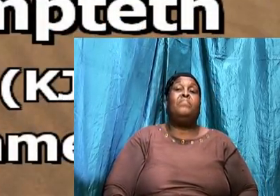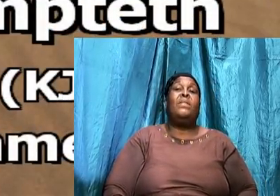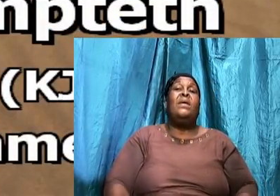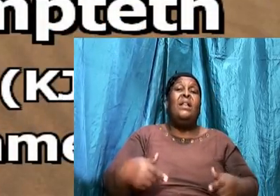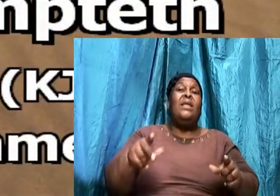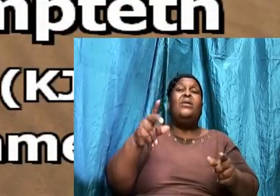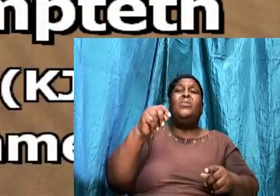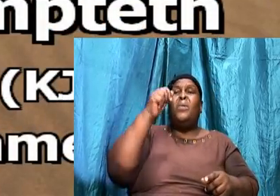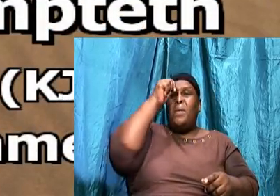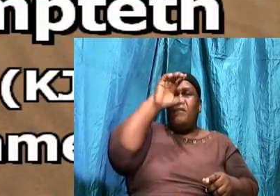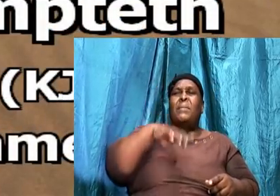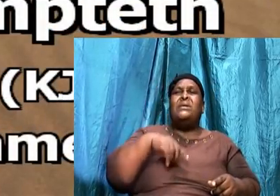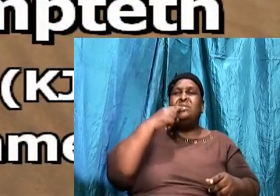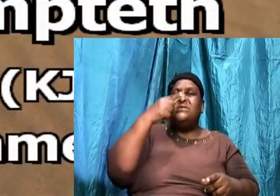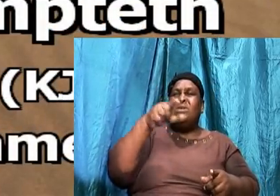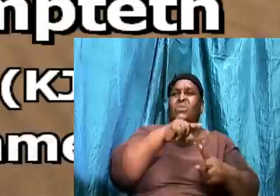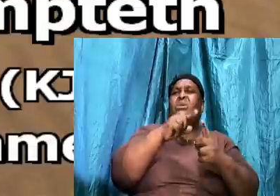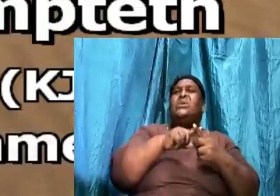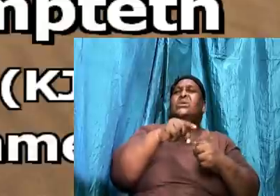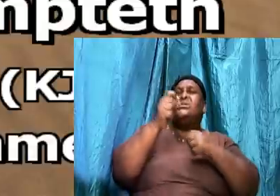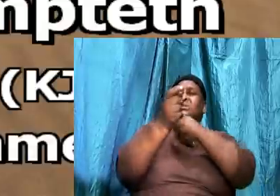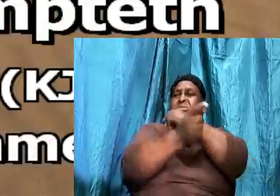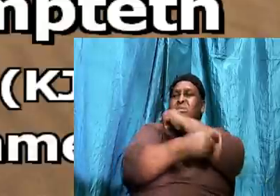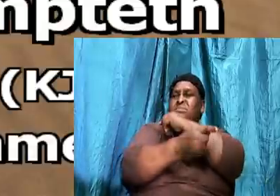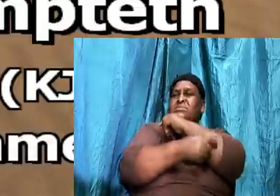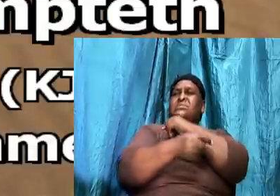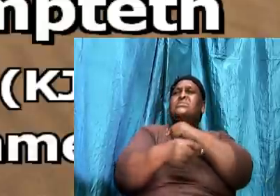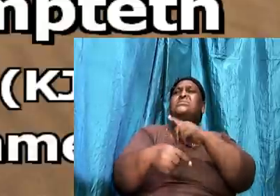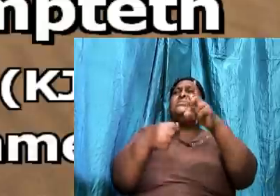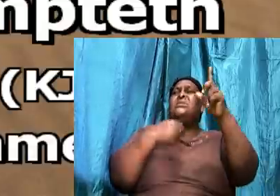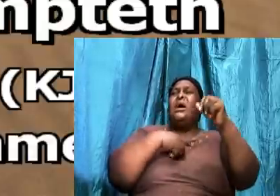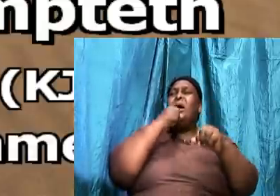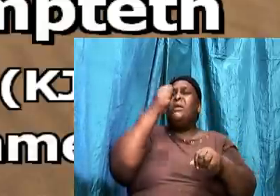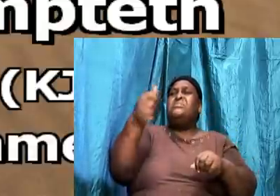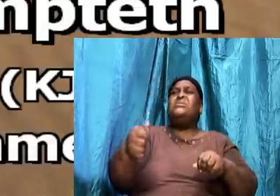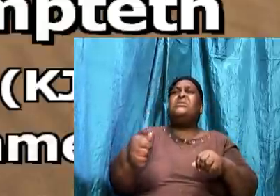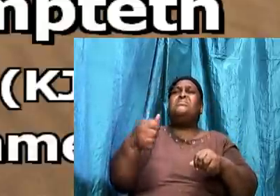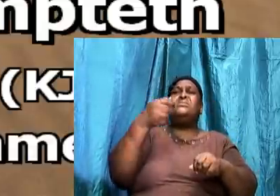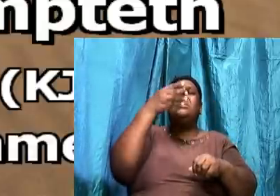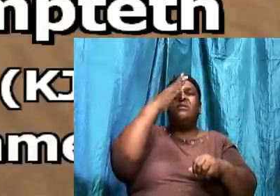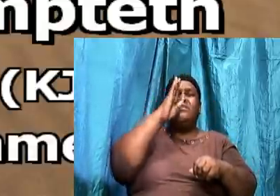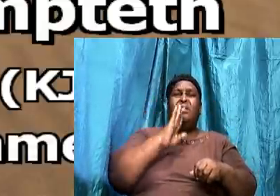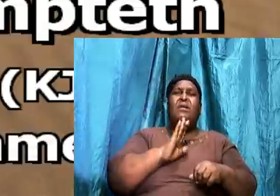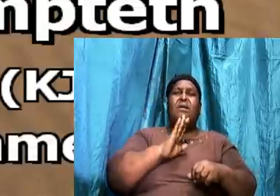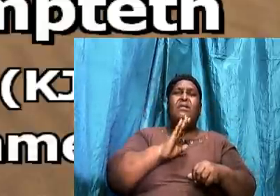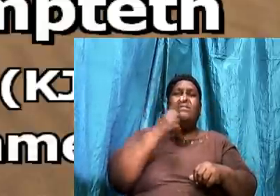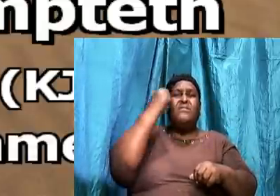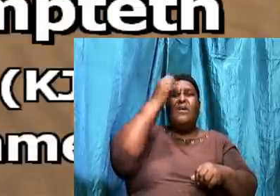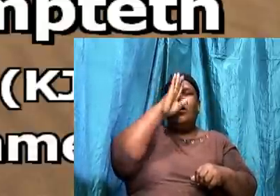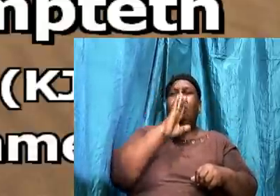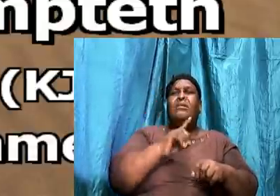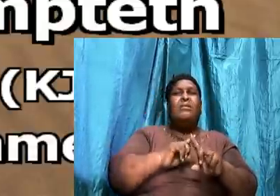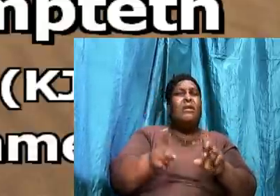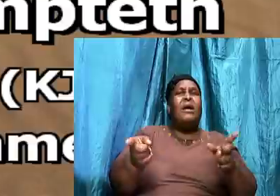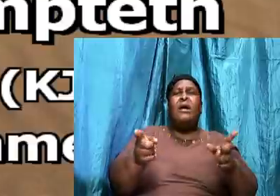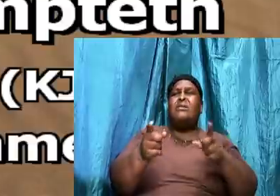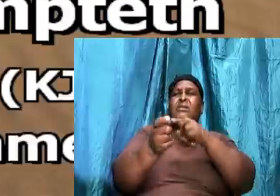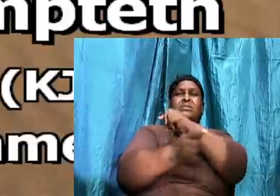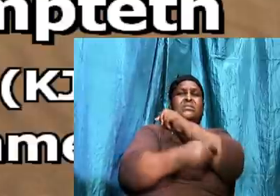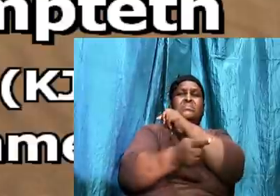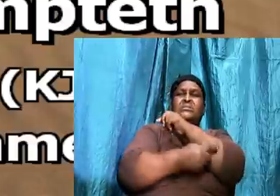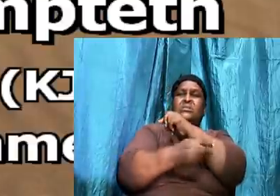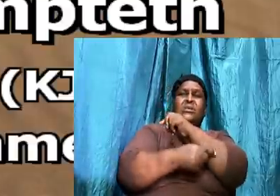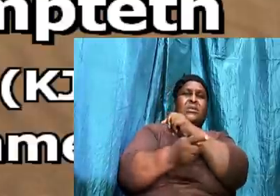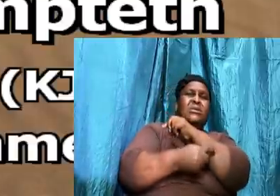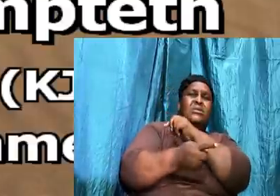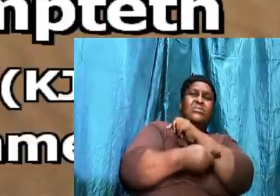Let no man say. When he is tempted. I am tempted of God. For God cannot